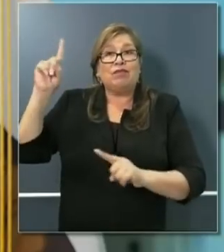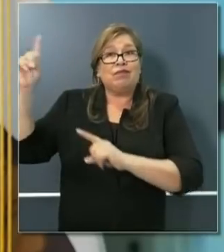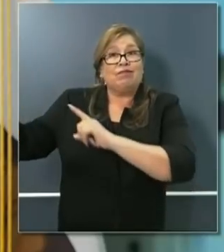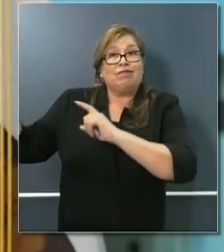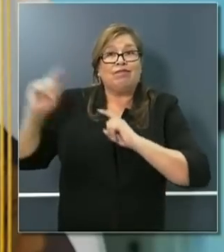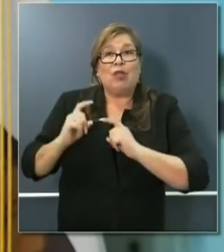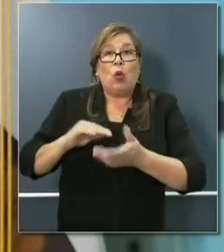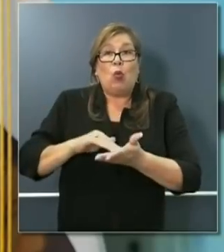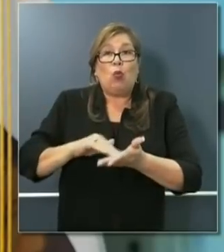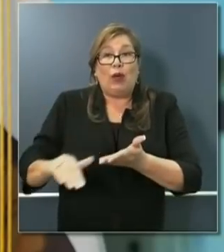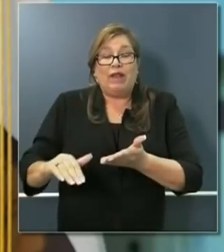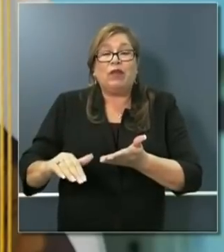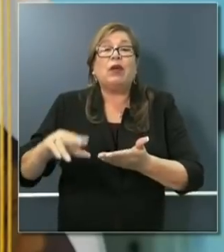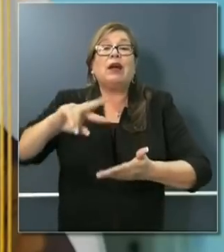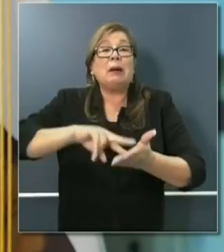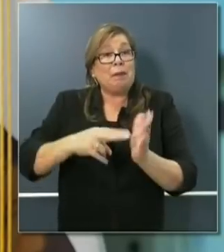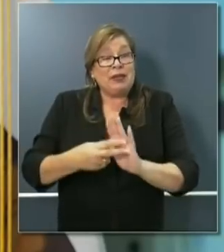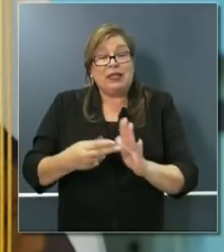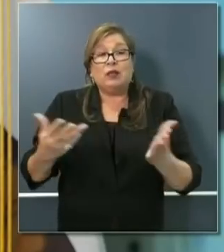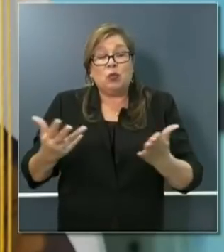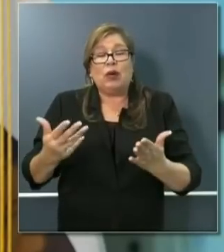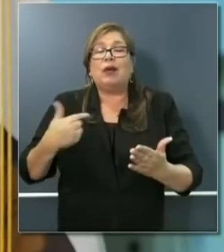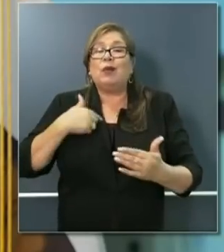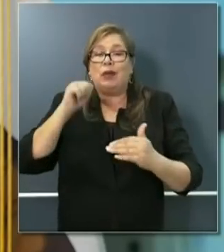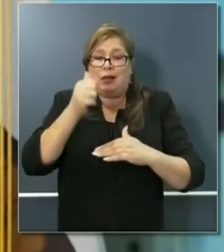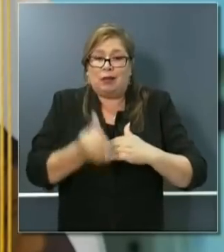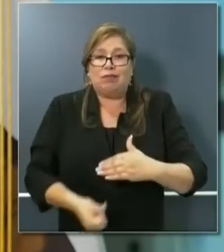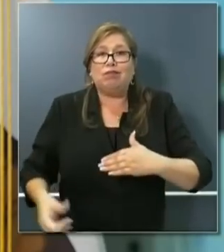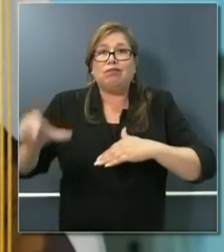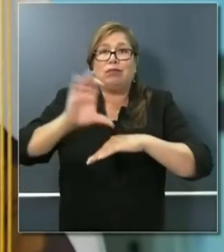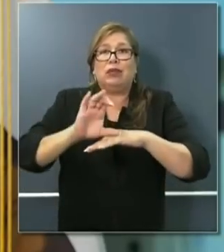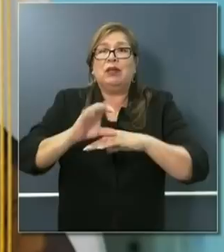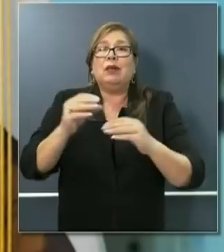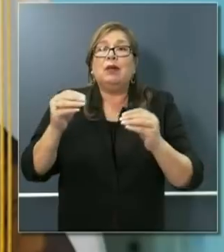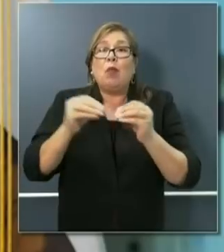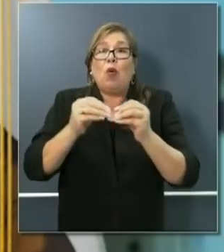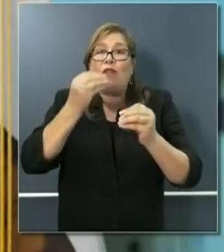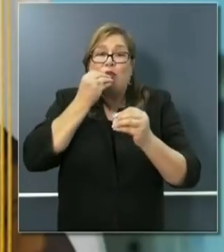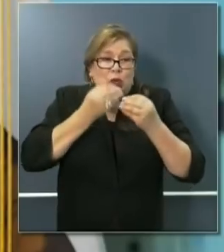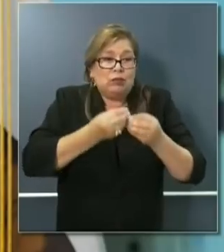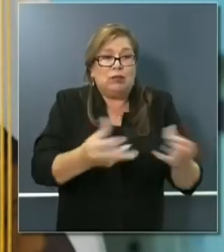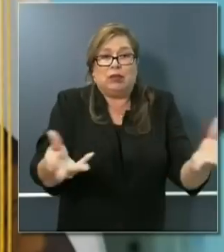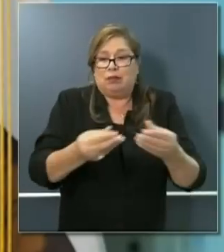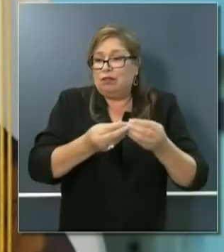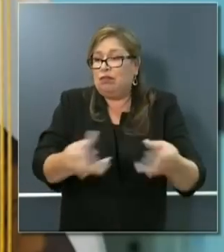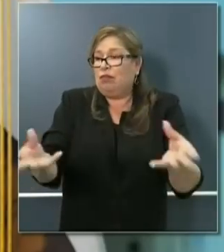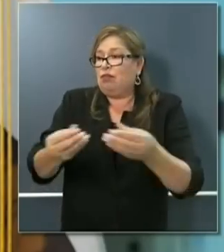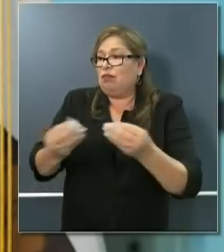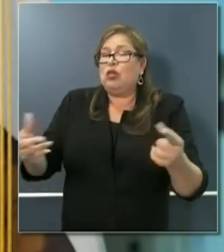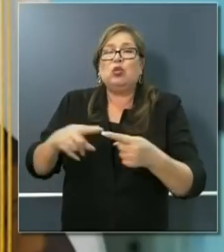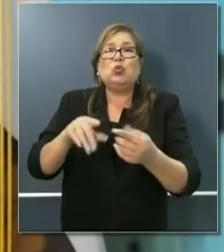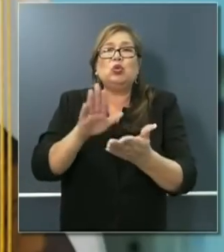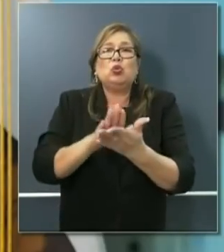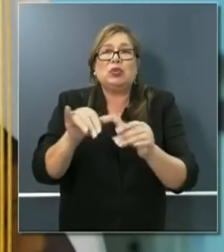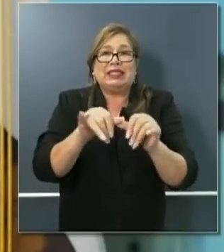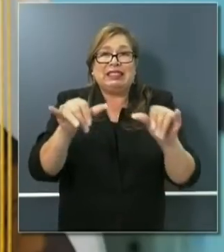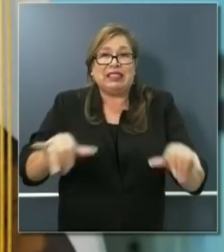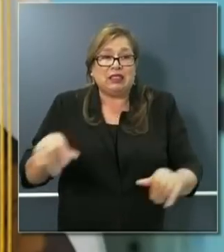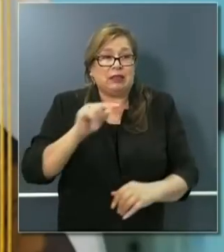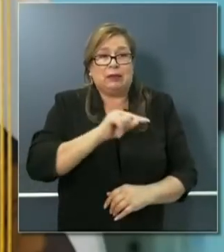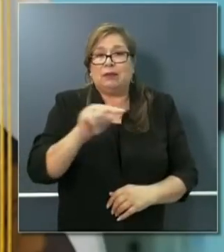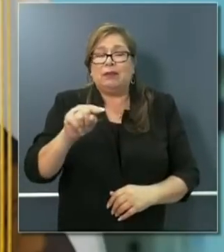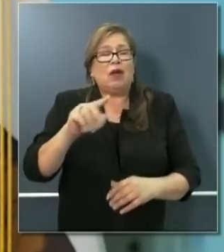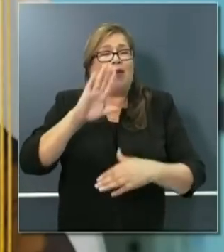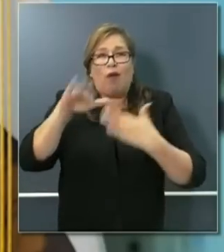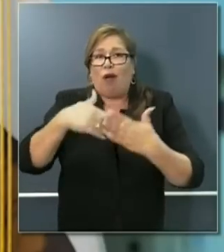us to substantially increase access to food distribution throughout our public education system in